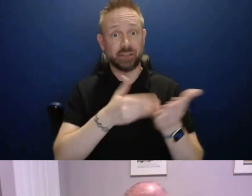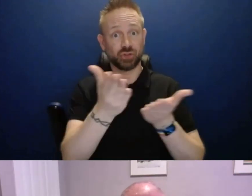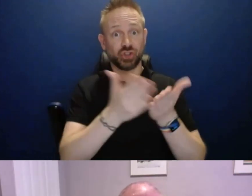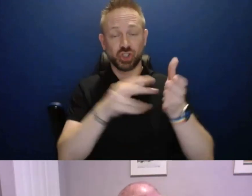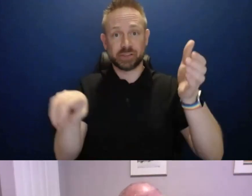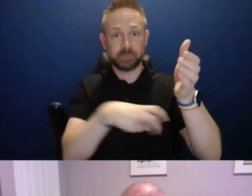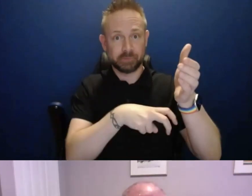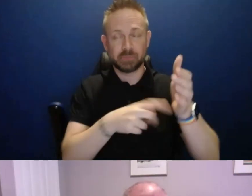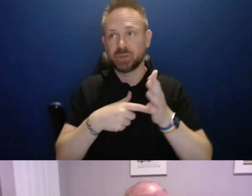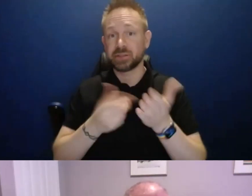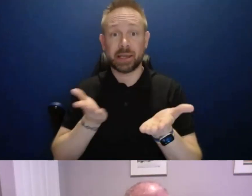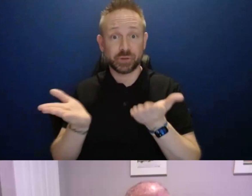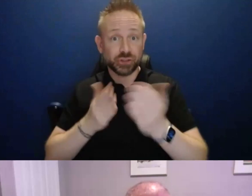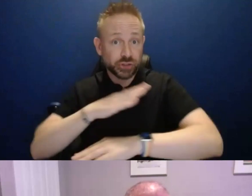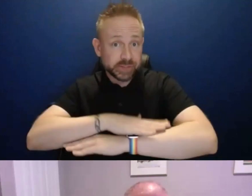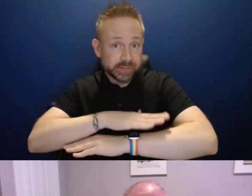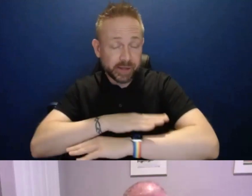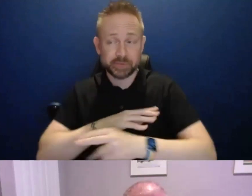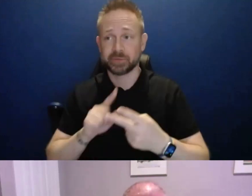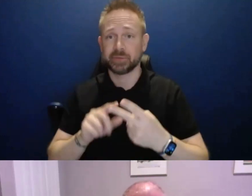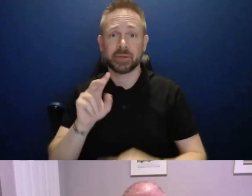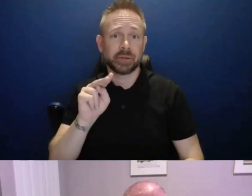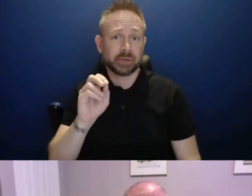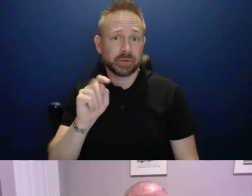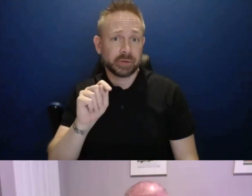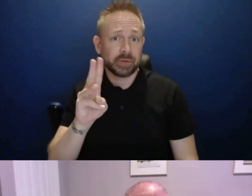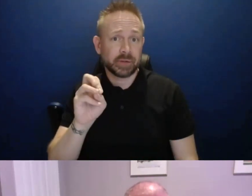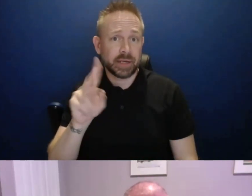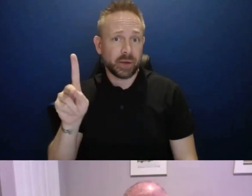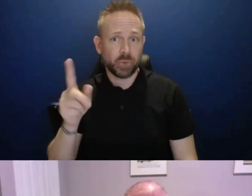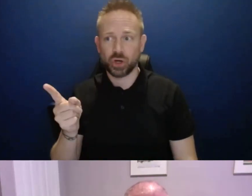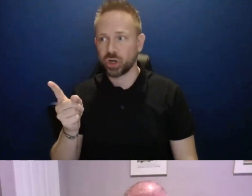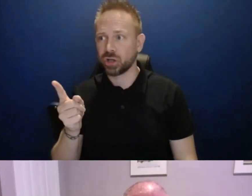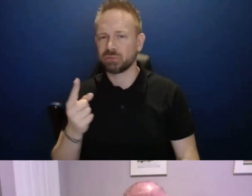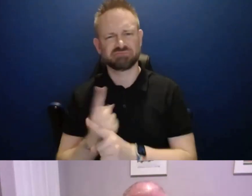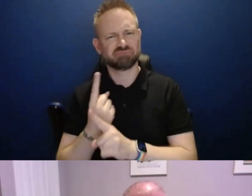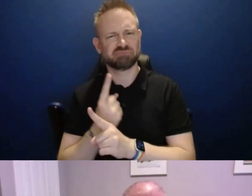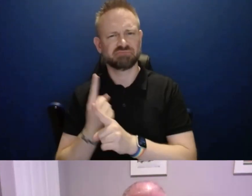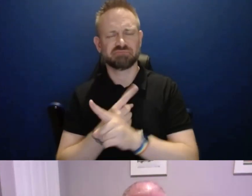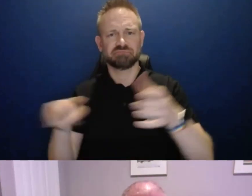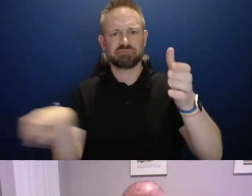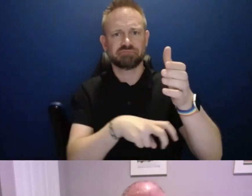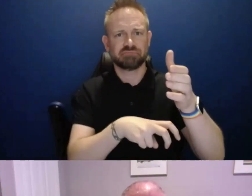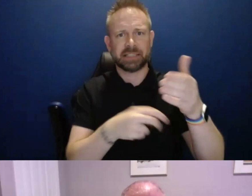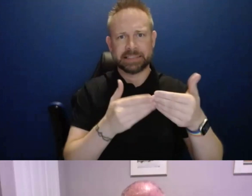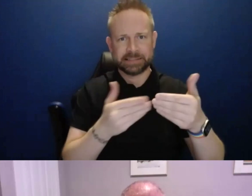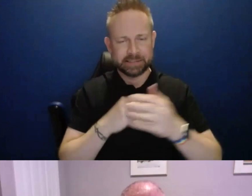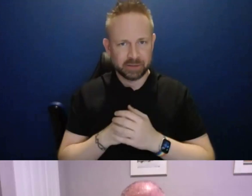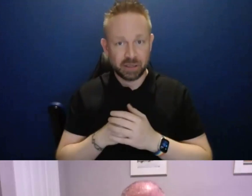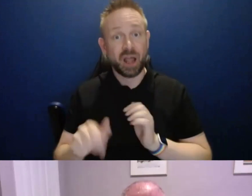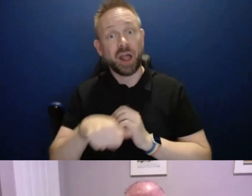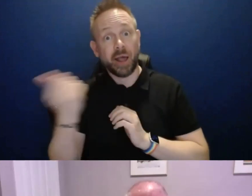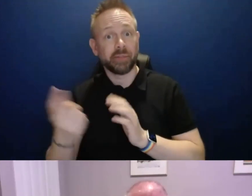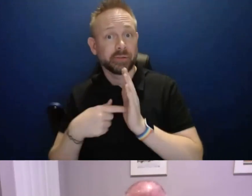service desk network, those kinds of things are, are, are much less contextual, much more straightforward. The application development